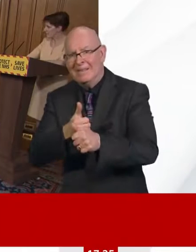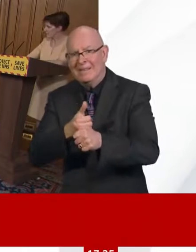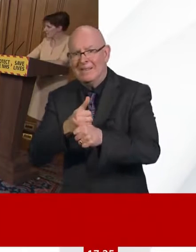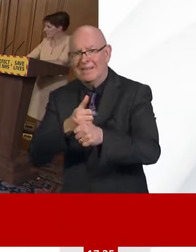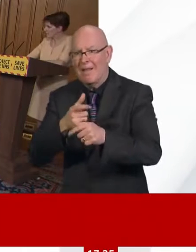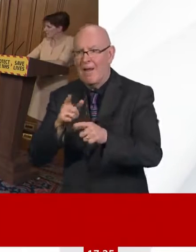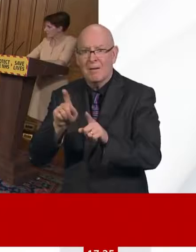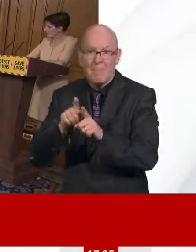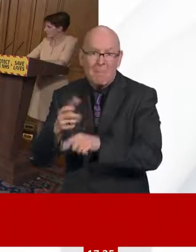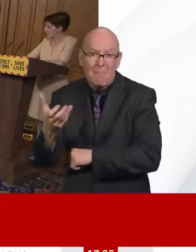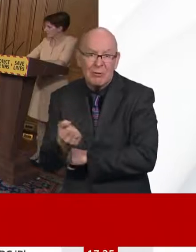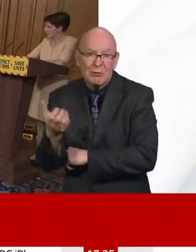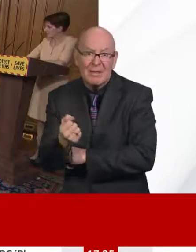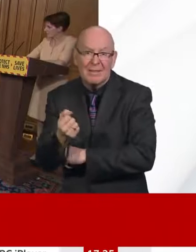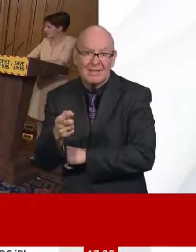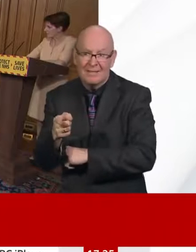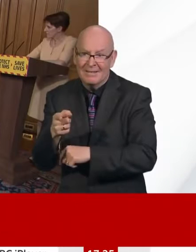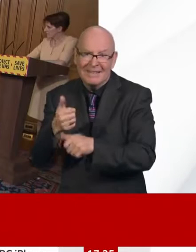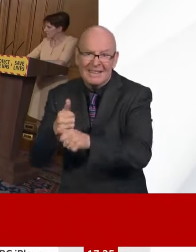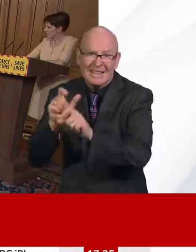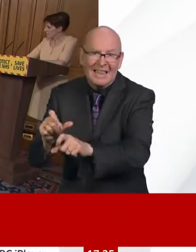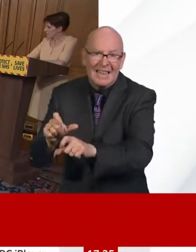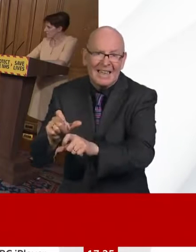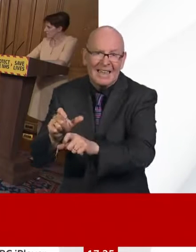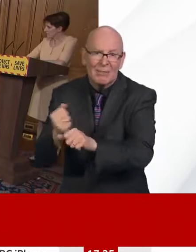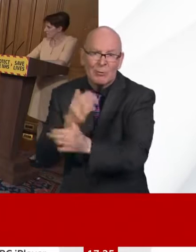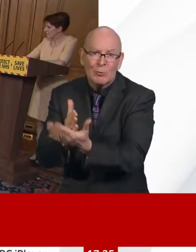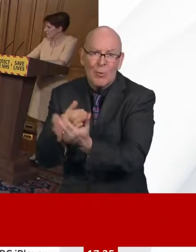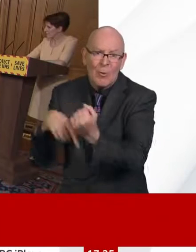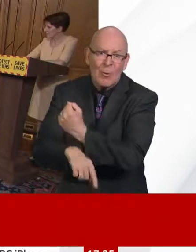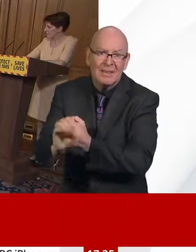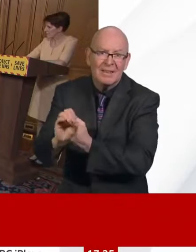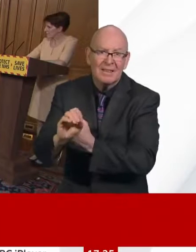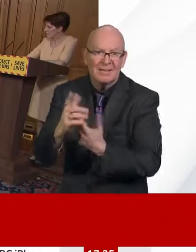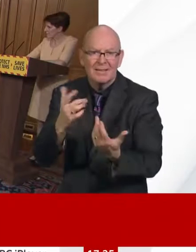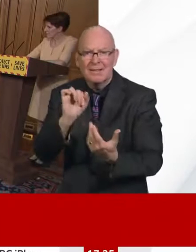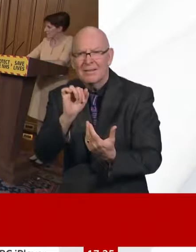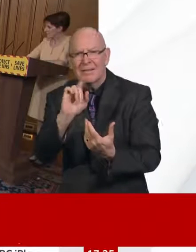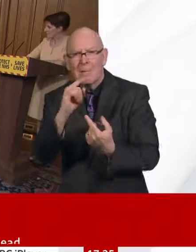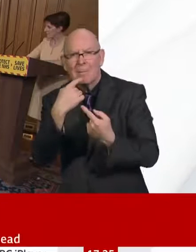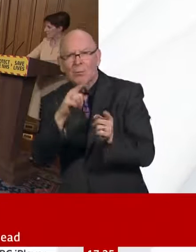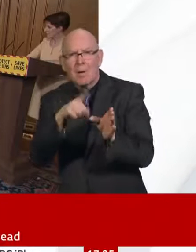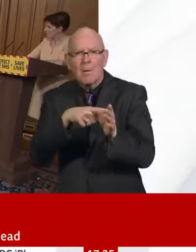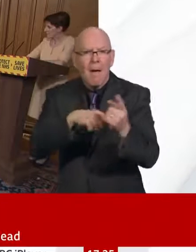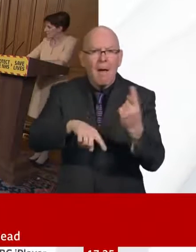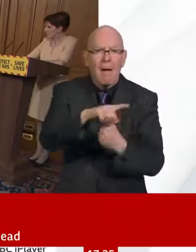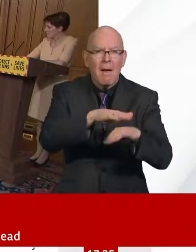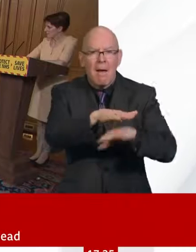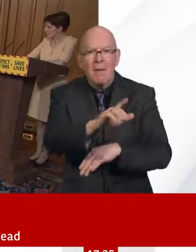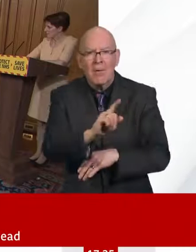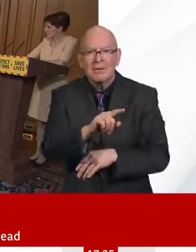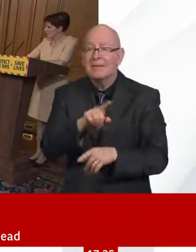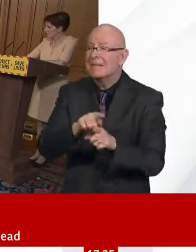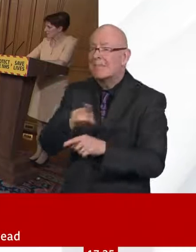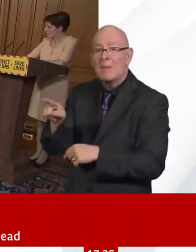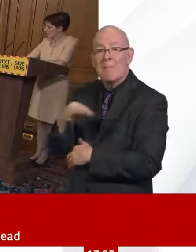Are there kind of R rates that are above one in those settings? We understand that they're below one in the community. Could you possibly give us some granularity